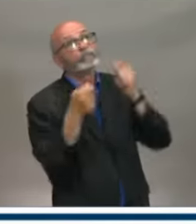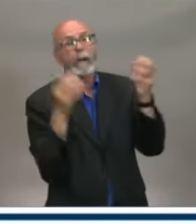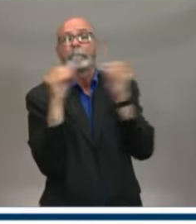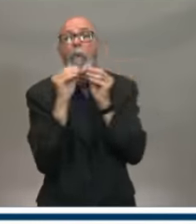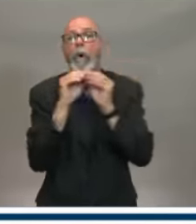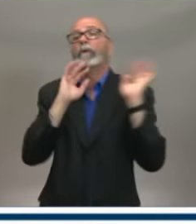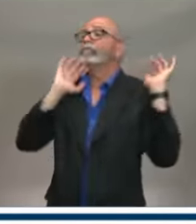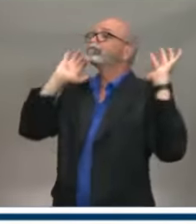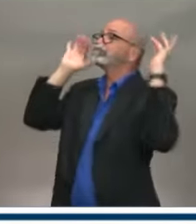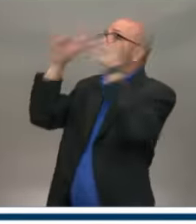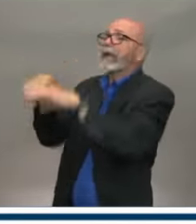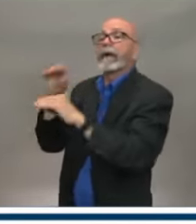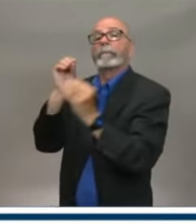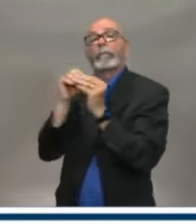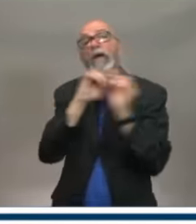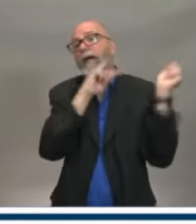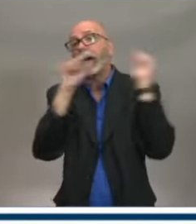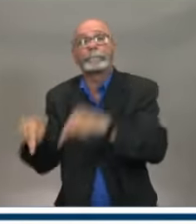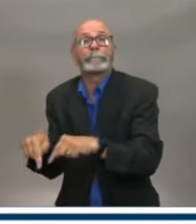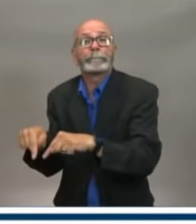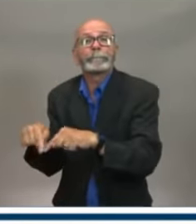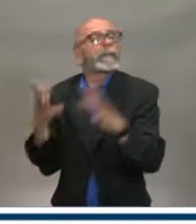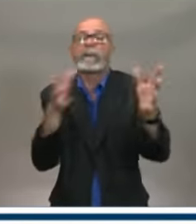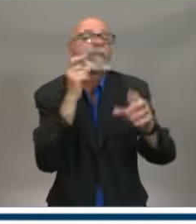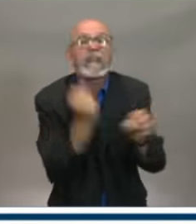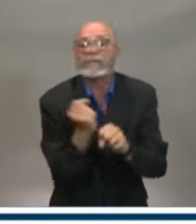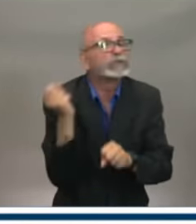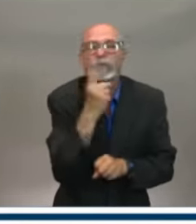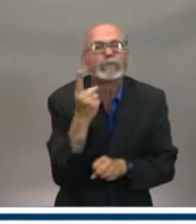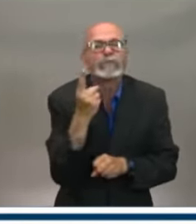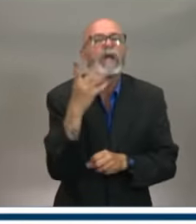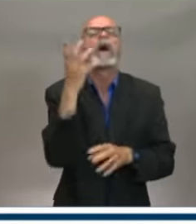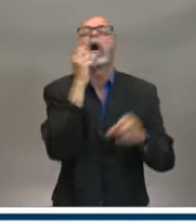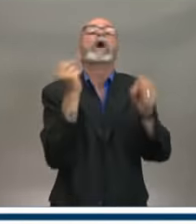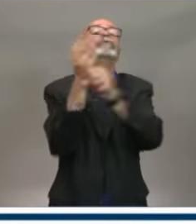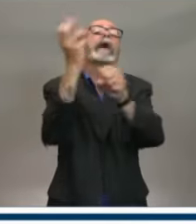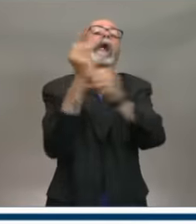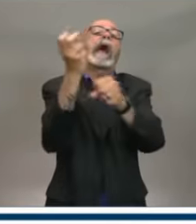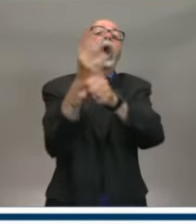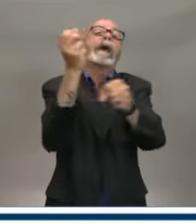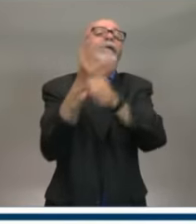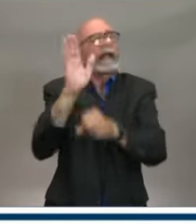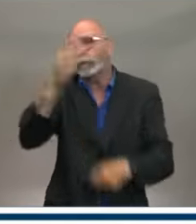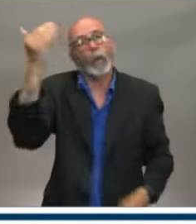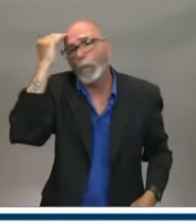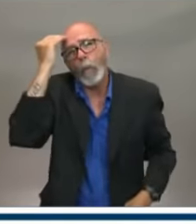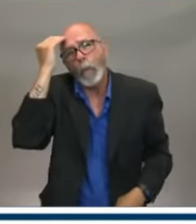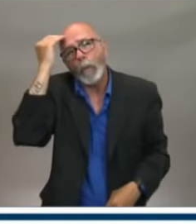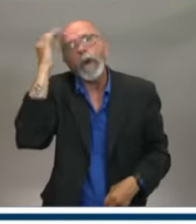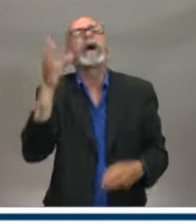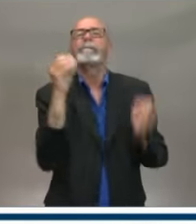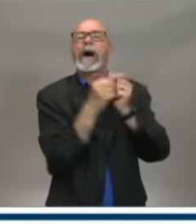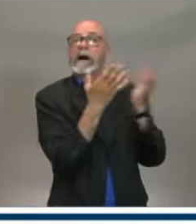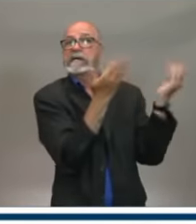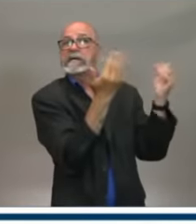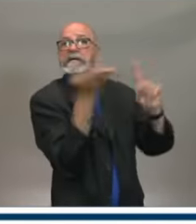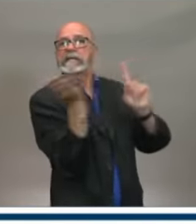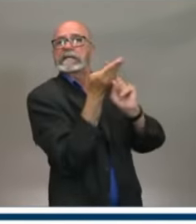And quite frankly, it won't just be next. It'll be for decades to come. Next question will go to Bill Martin with Six Rivers News.